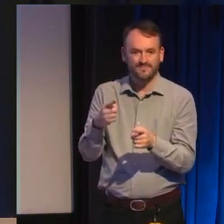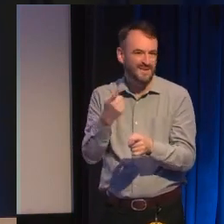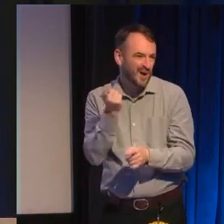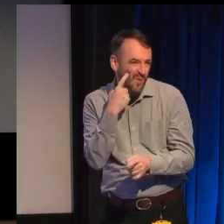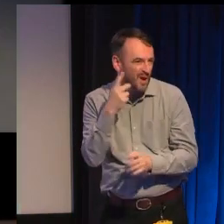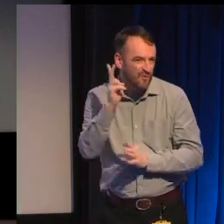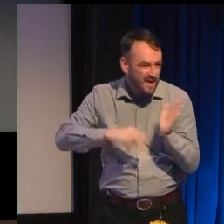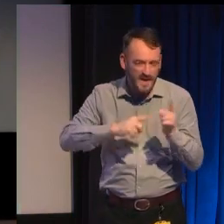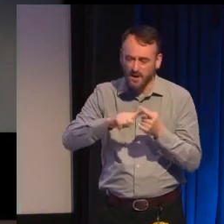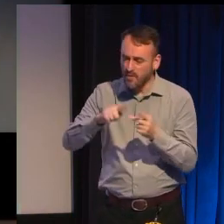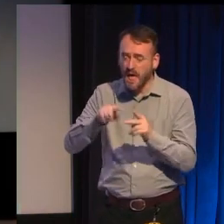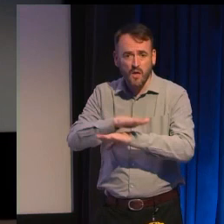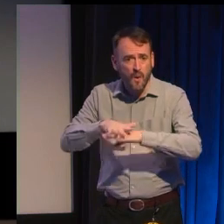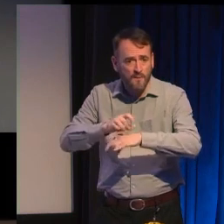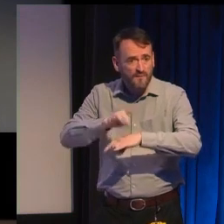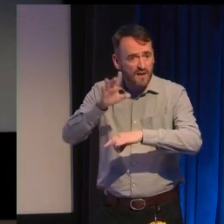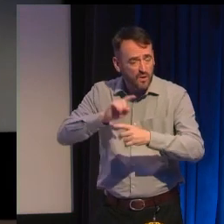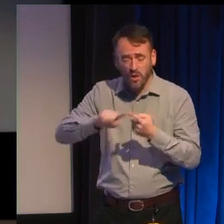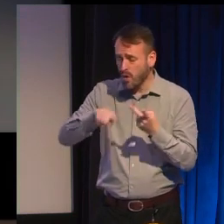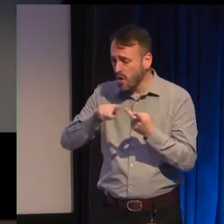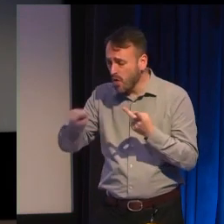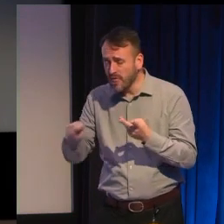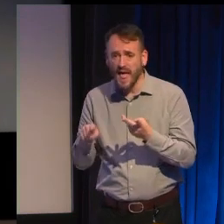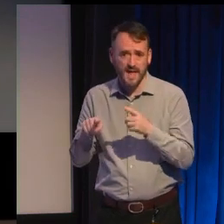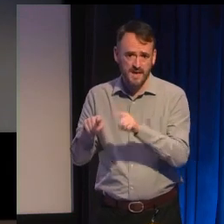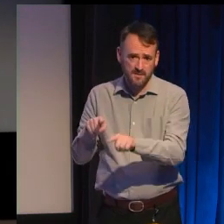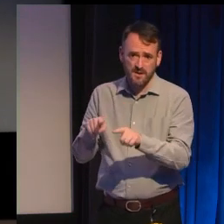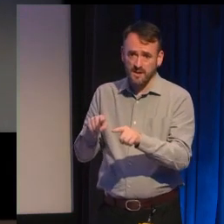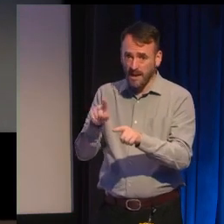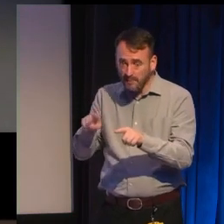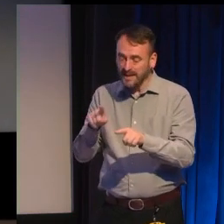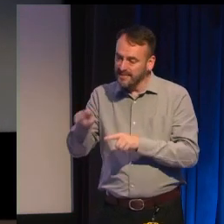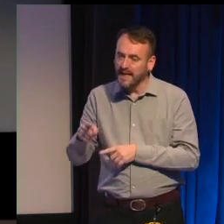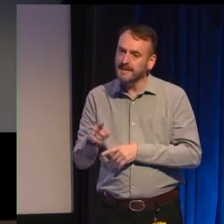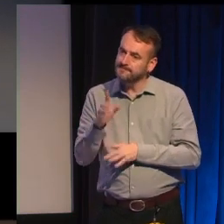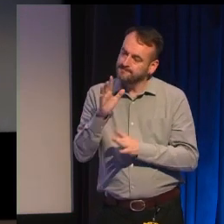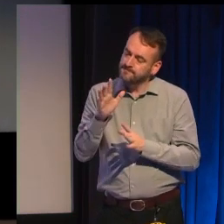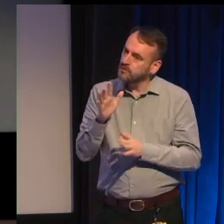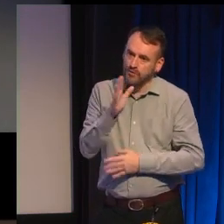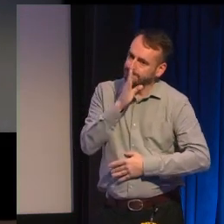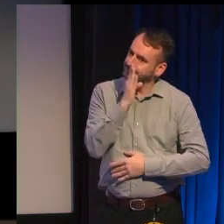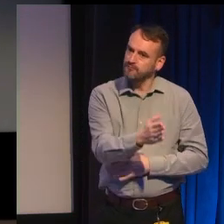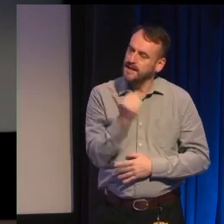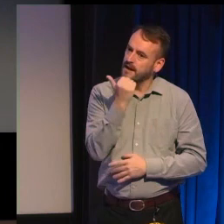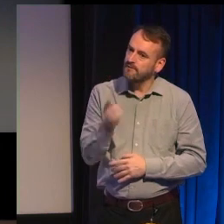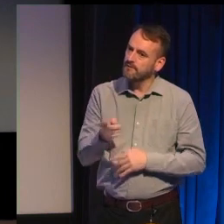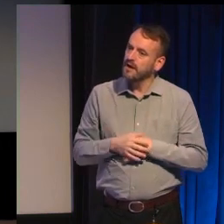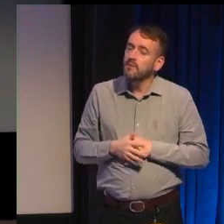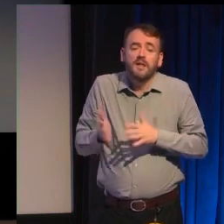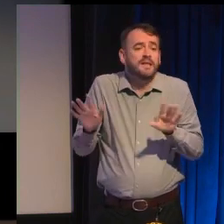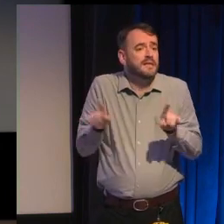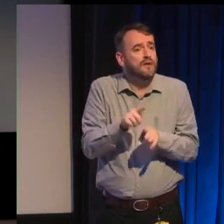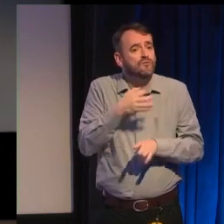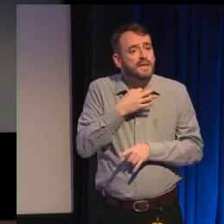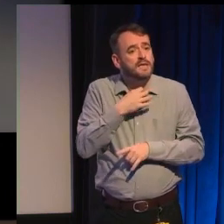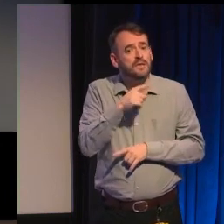professional might or they might pull their punches to spare your feelings and they're the same risks that you get when you use friends and